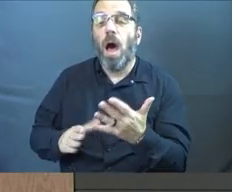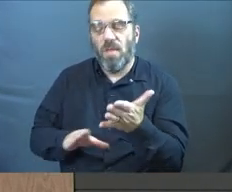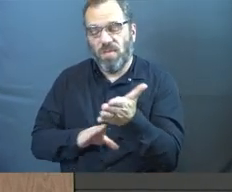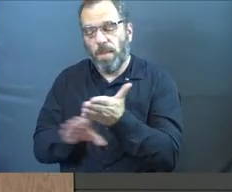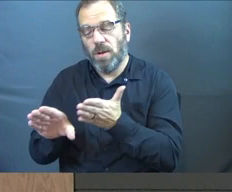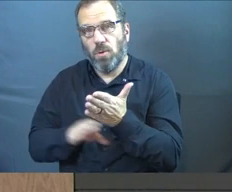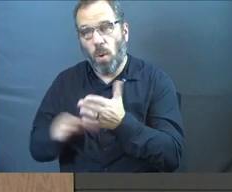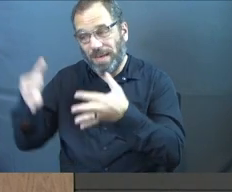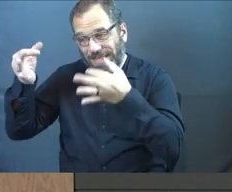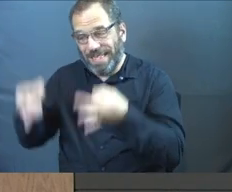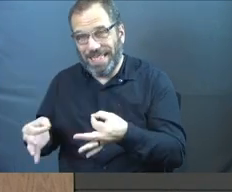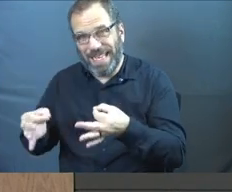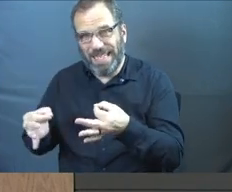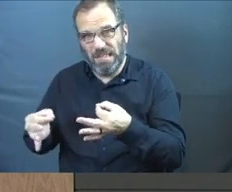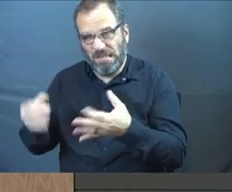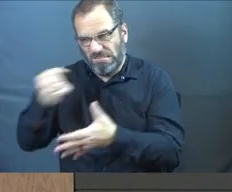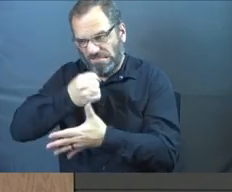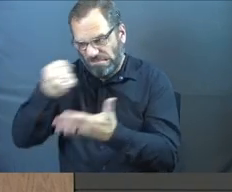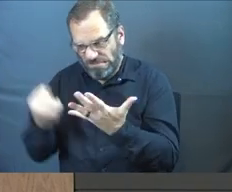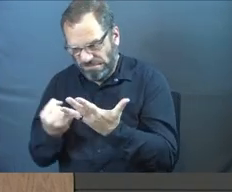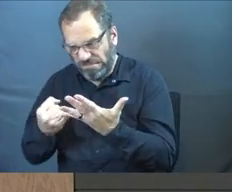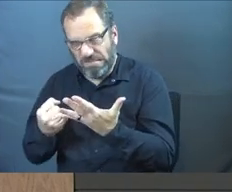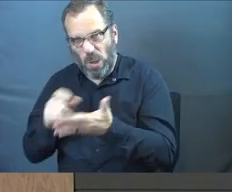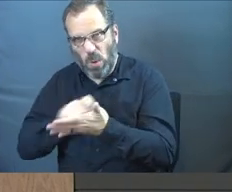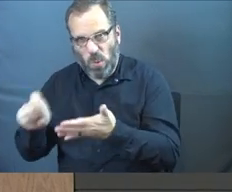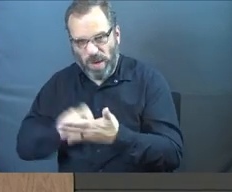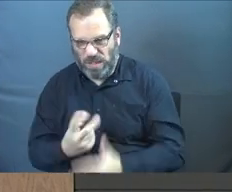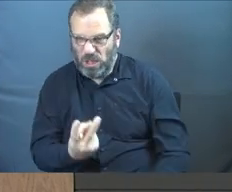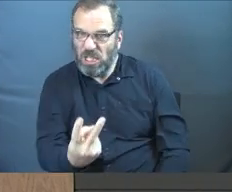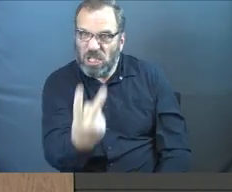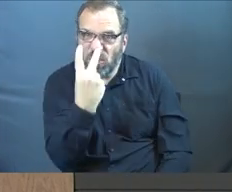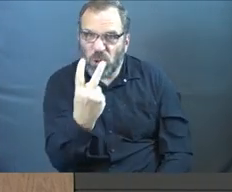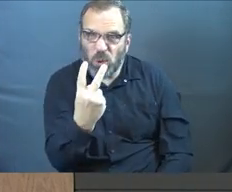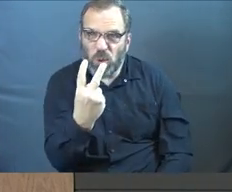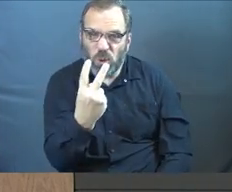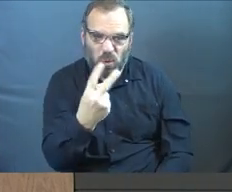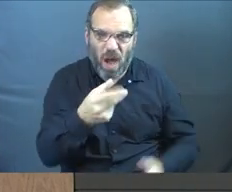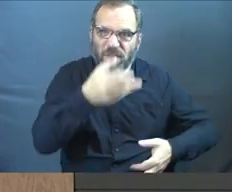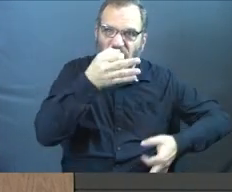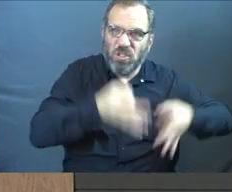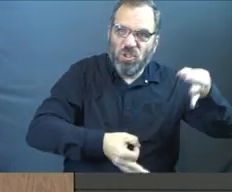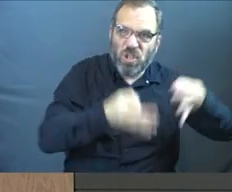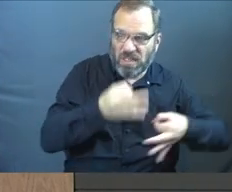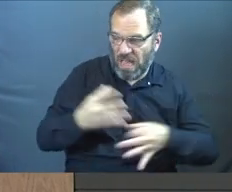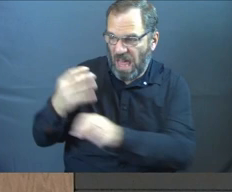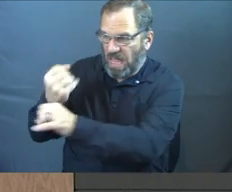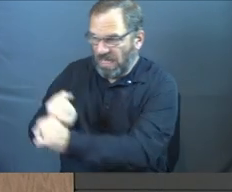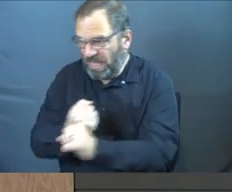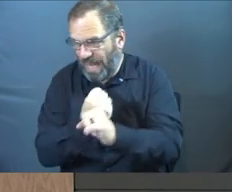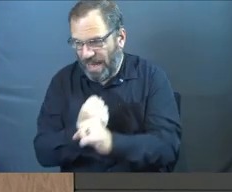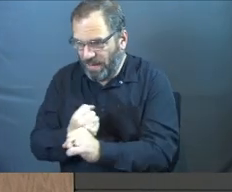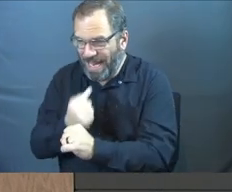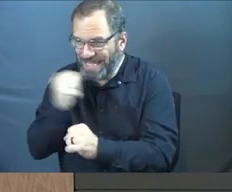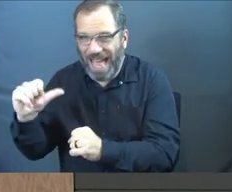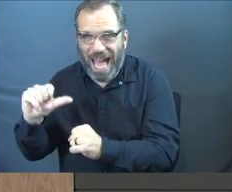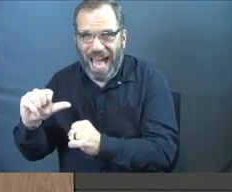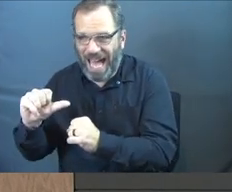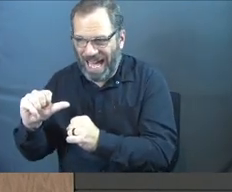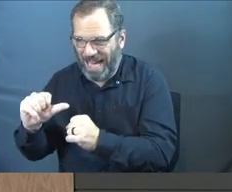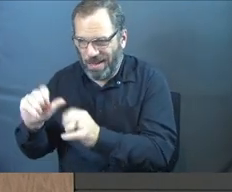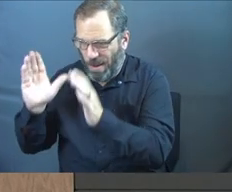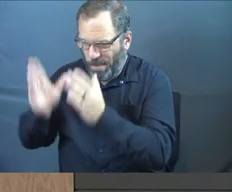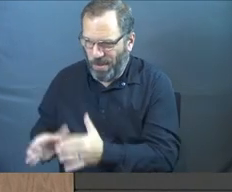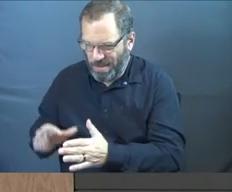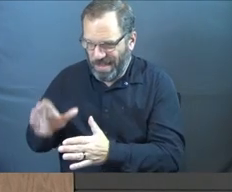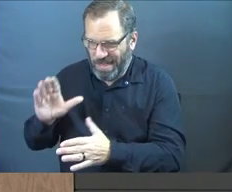decision, the dissenting decision, written by two of the justices, said, slave is not mere chattel. He